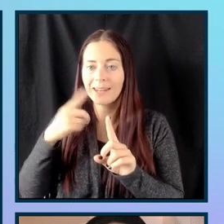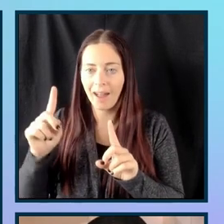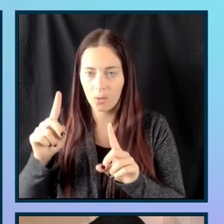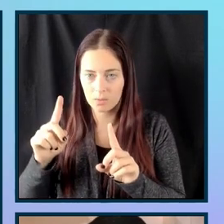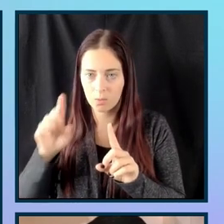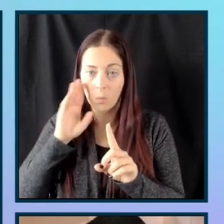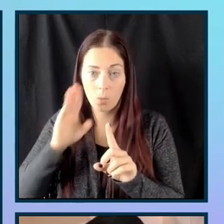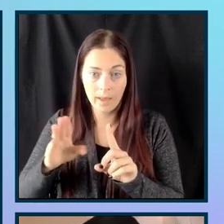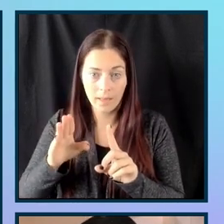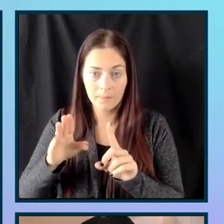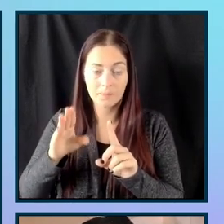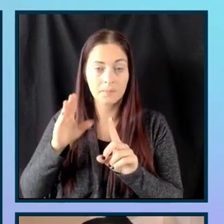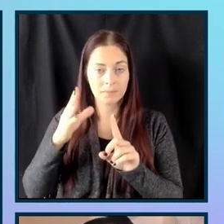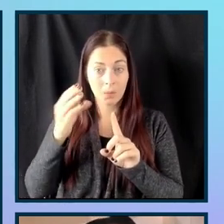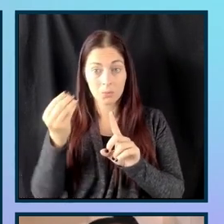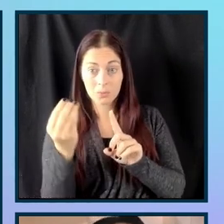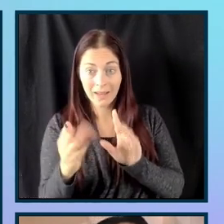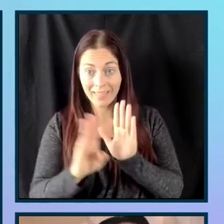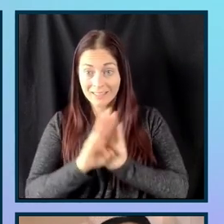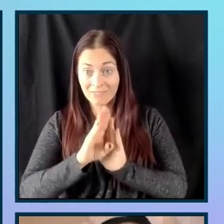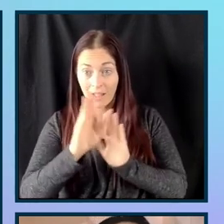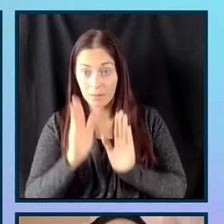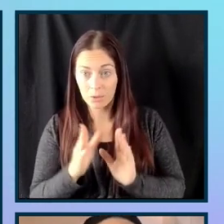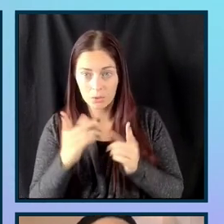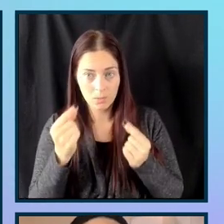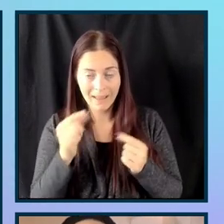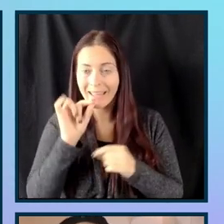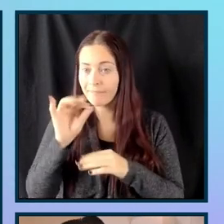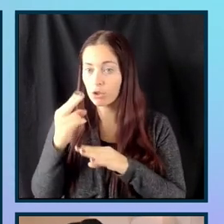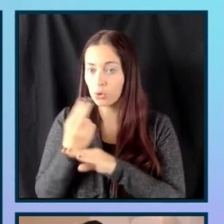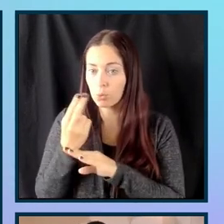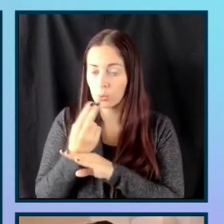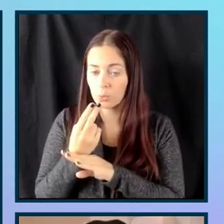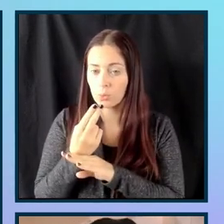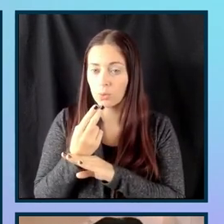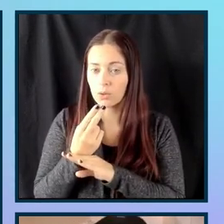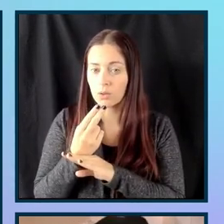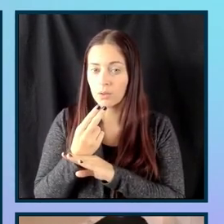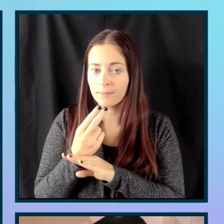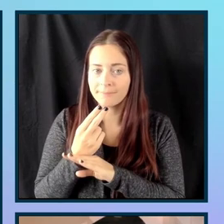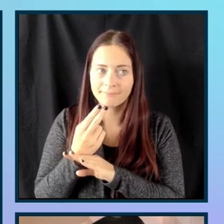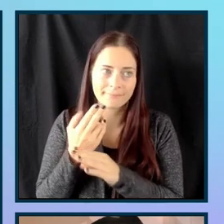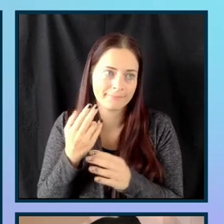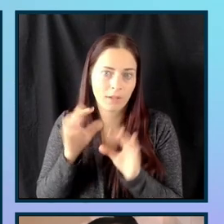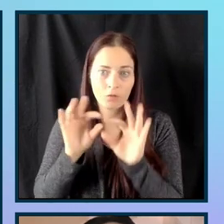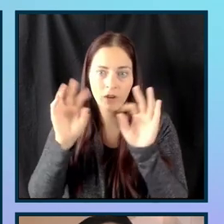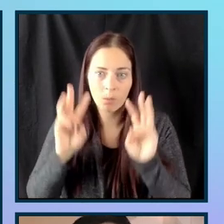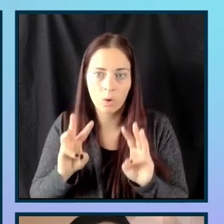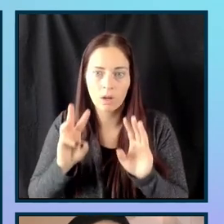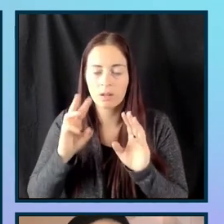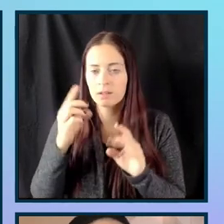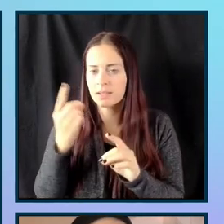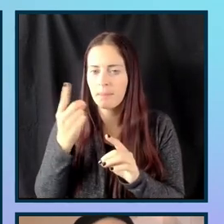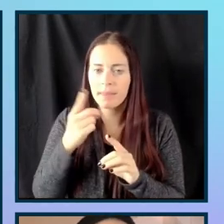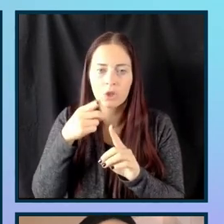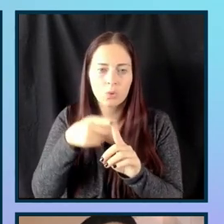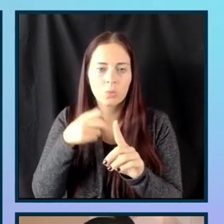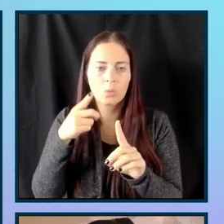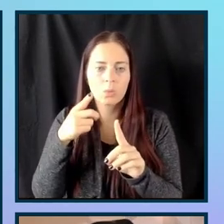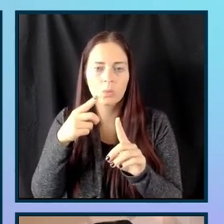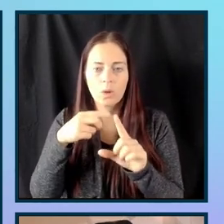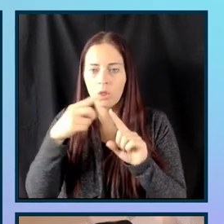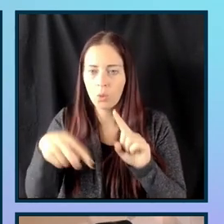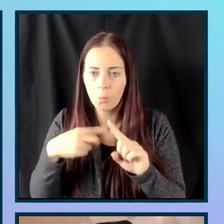Quick little callout here for developers, if you're using a framework or something like that where you're looping through any